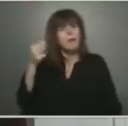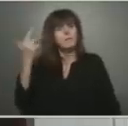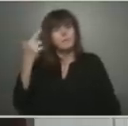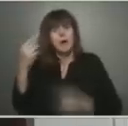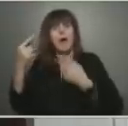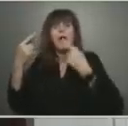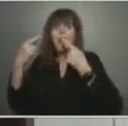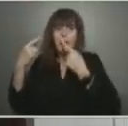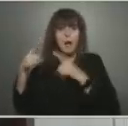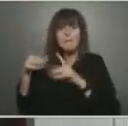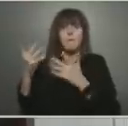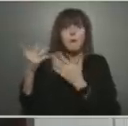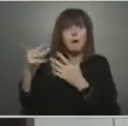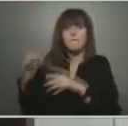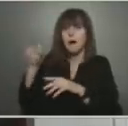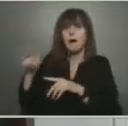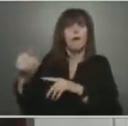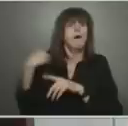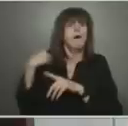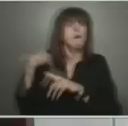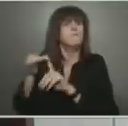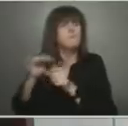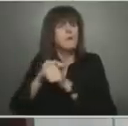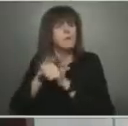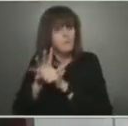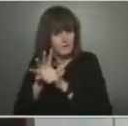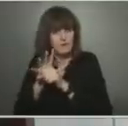certificates. Follow-up?